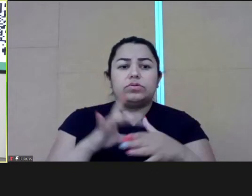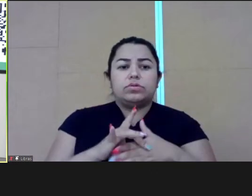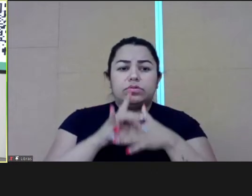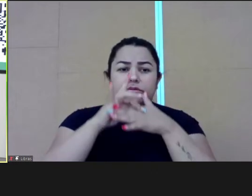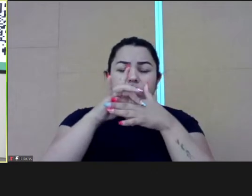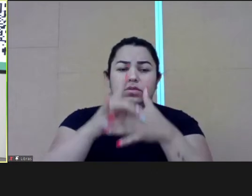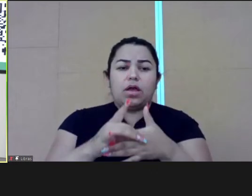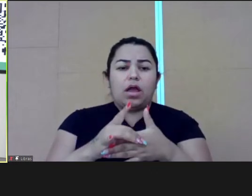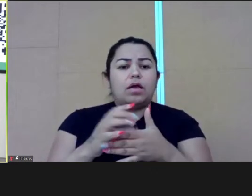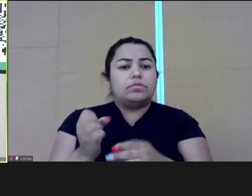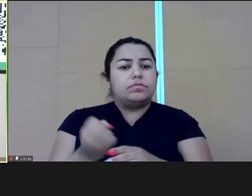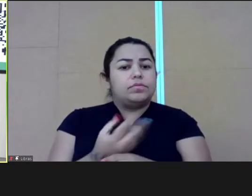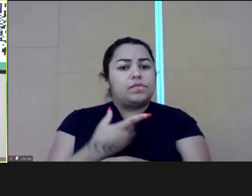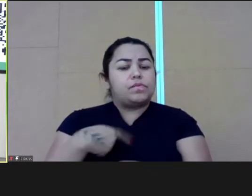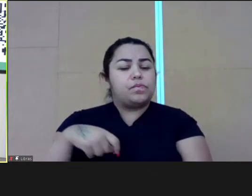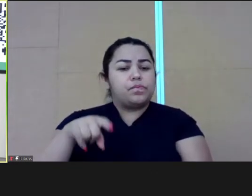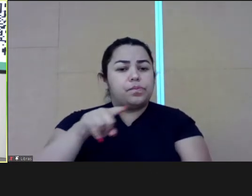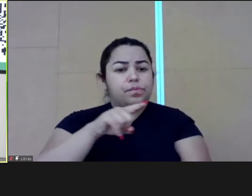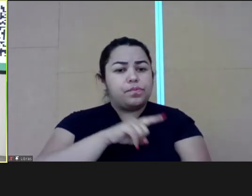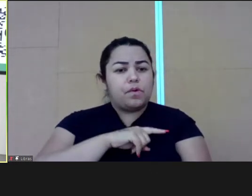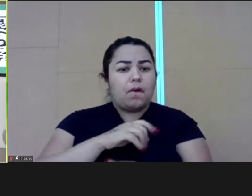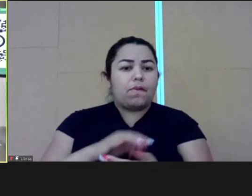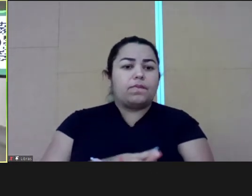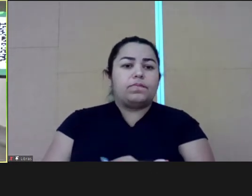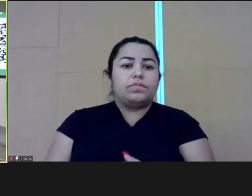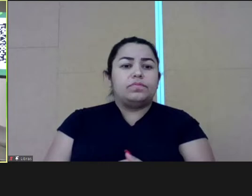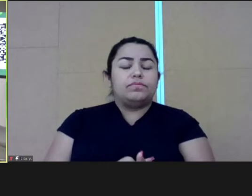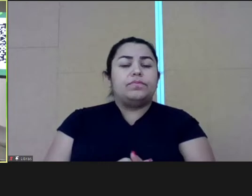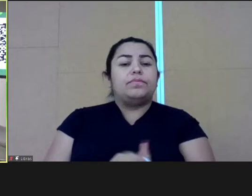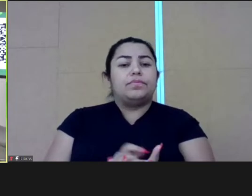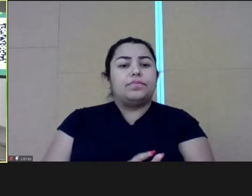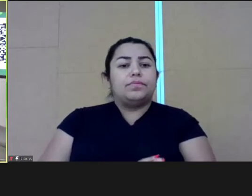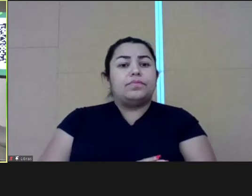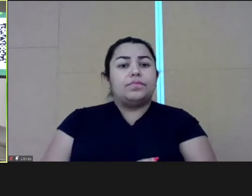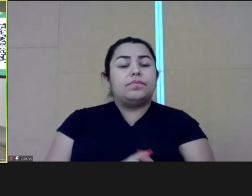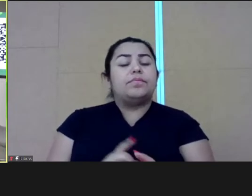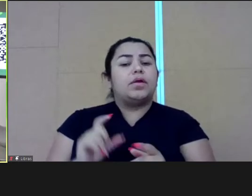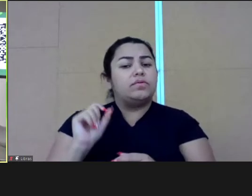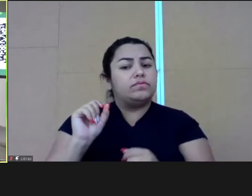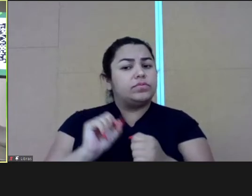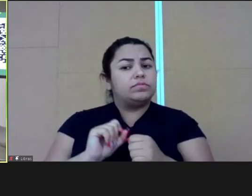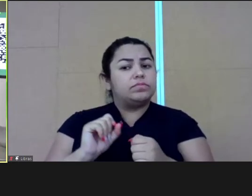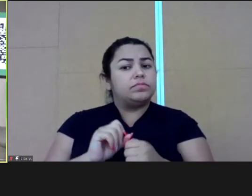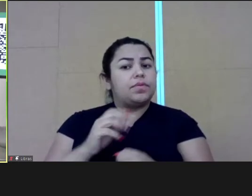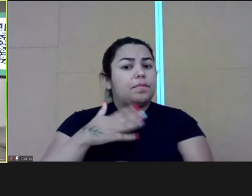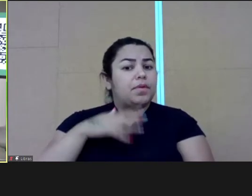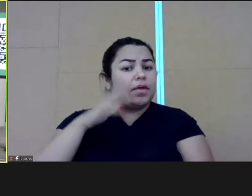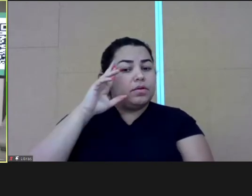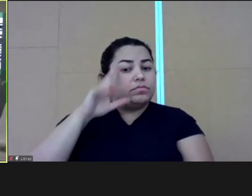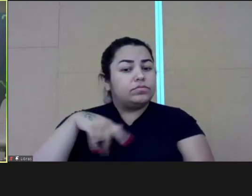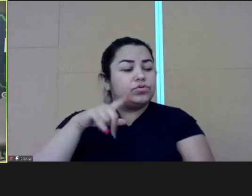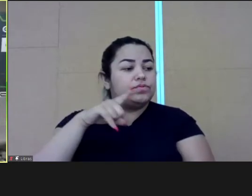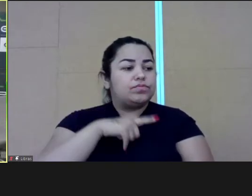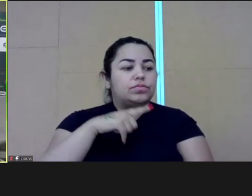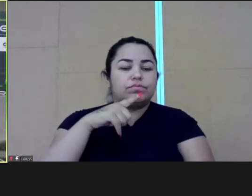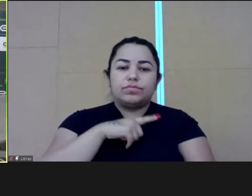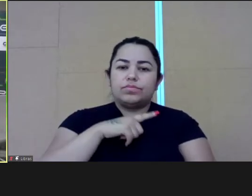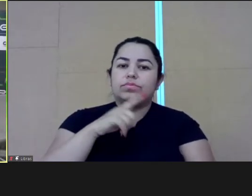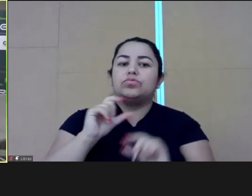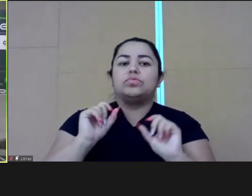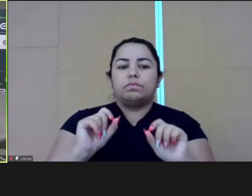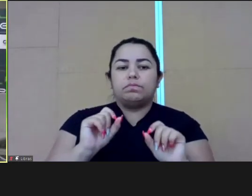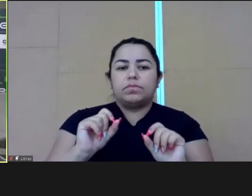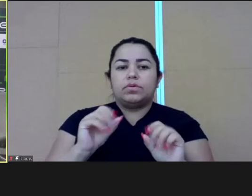inspiring leaders for us in that moment, I had a reflection and I was very